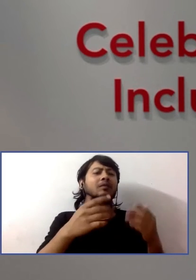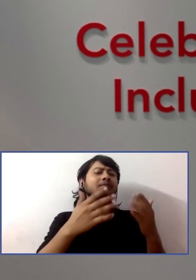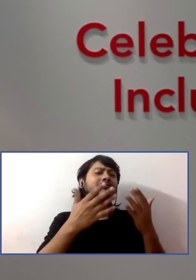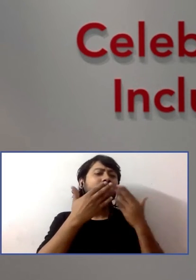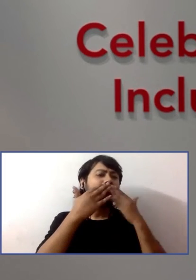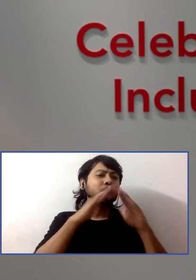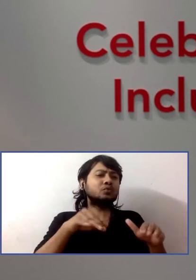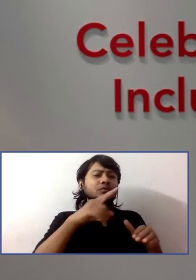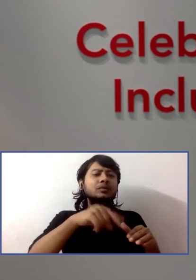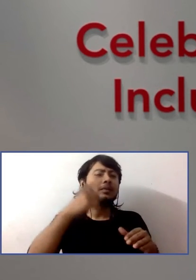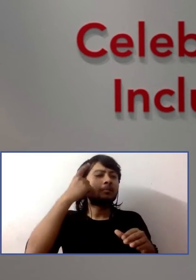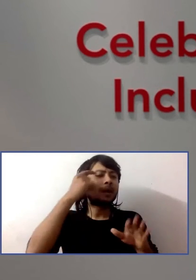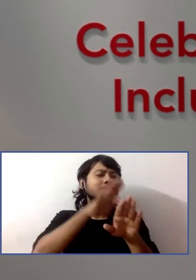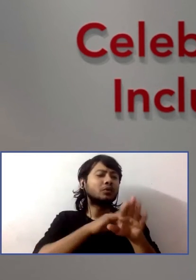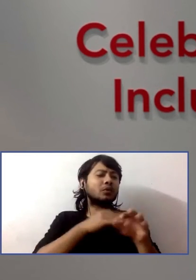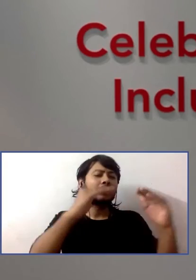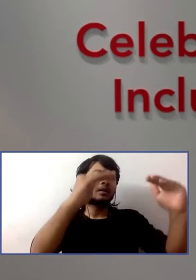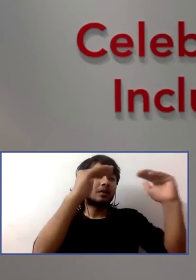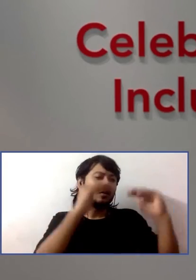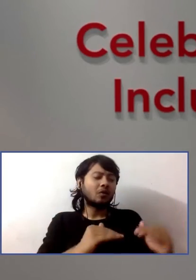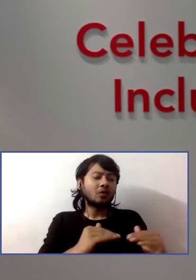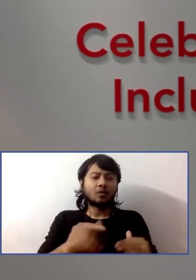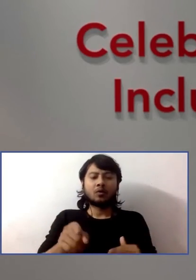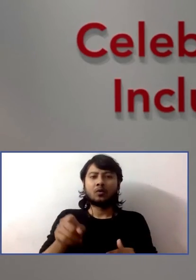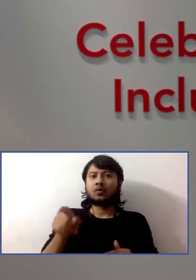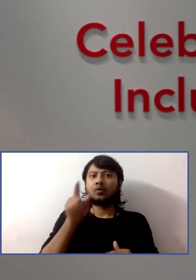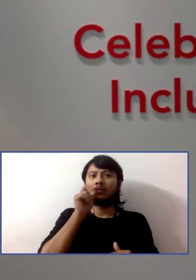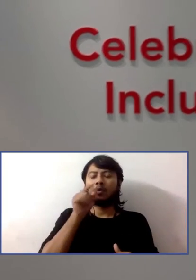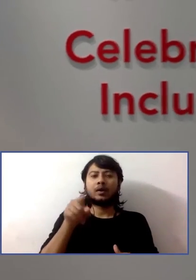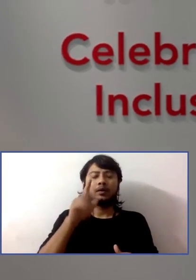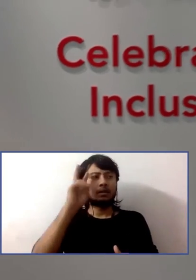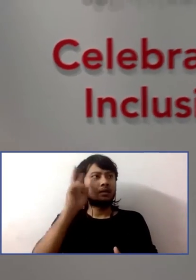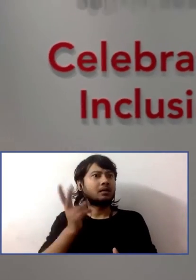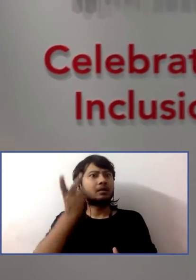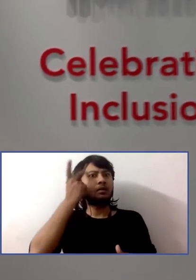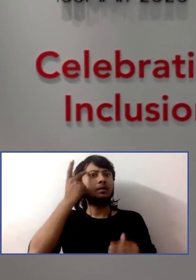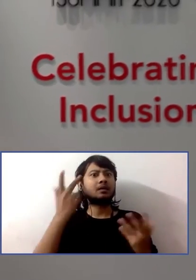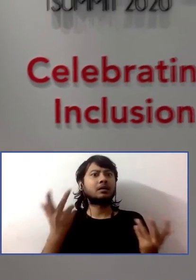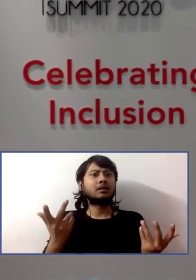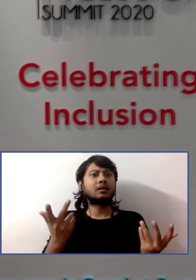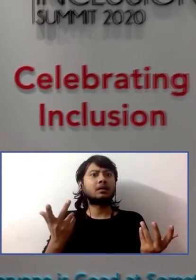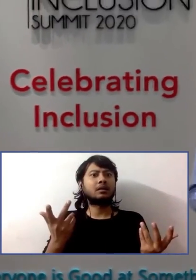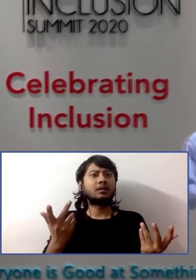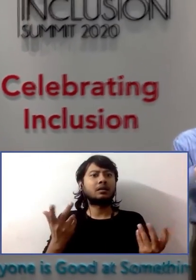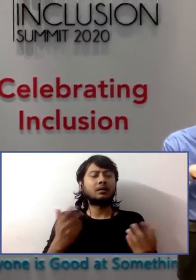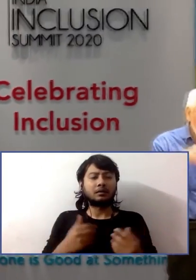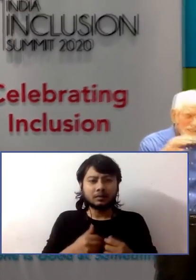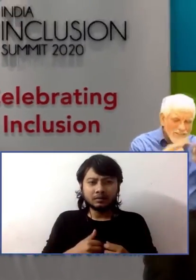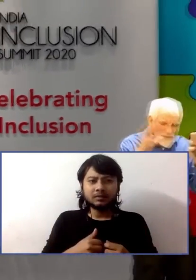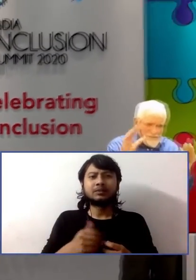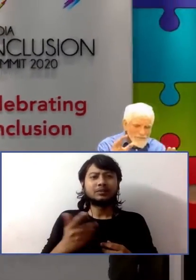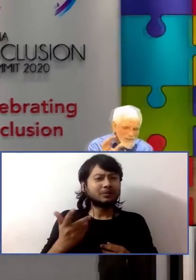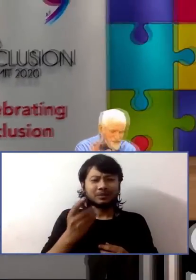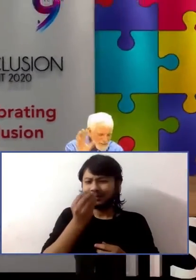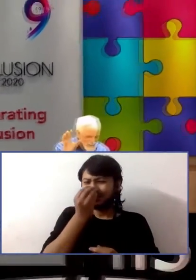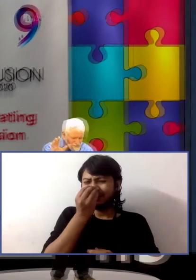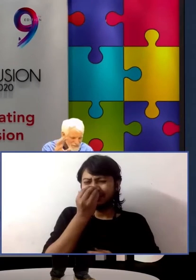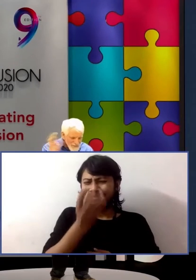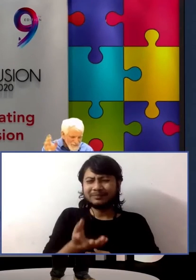that, like I said, understanding the underlying cognitive process, how about just asking the kid? That's an